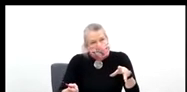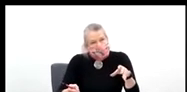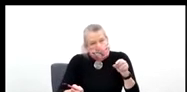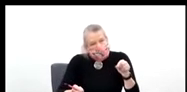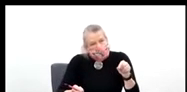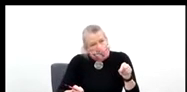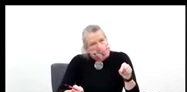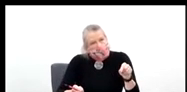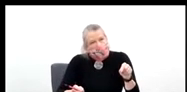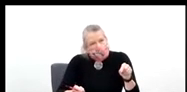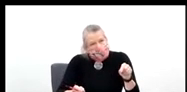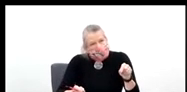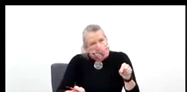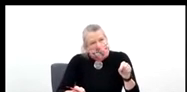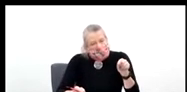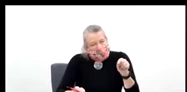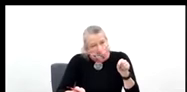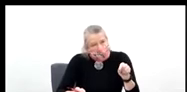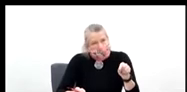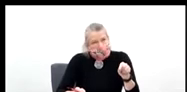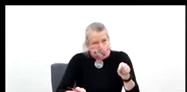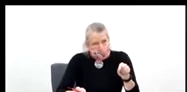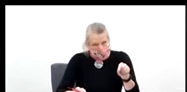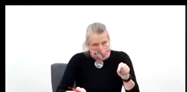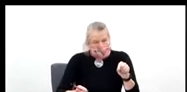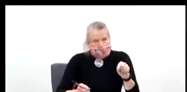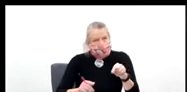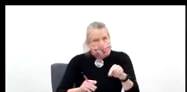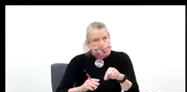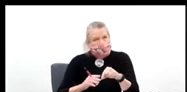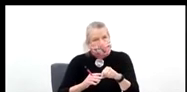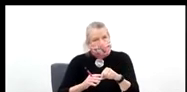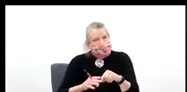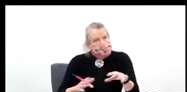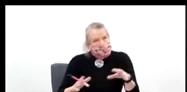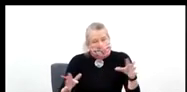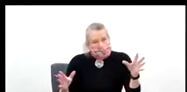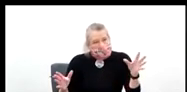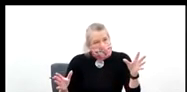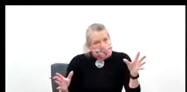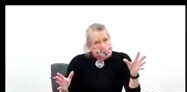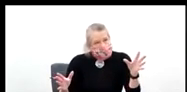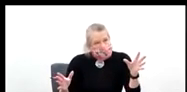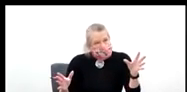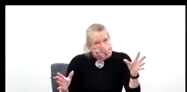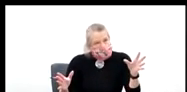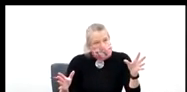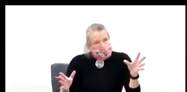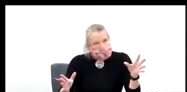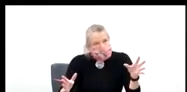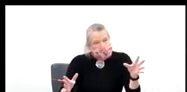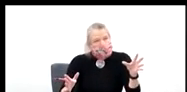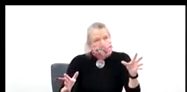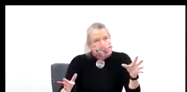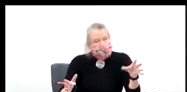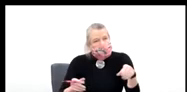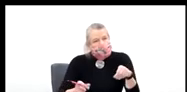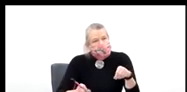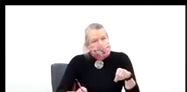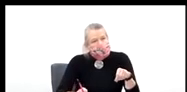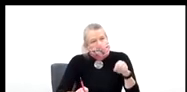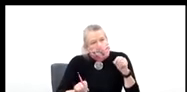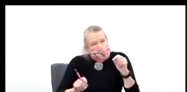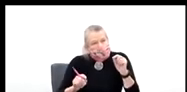infectious disease. And on January 18th, last January, before really, you know, SARS-CoV-2 hit the